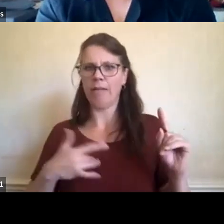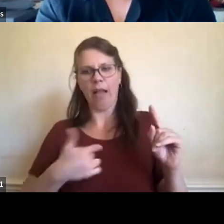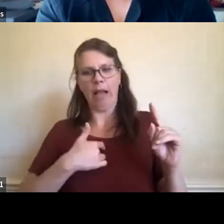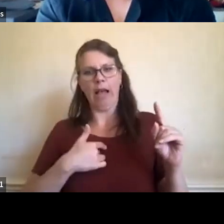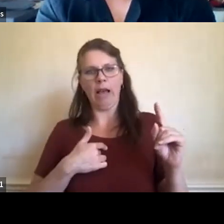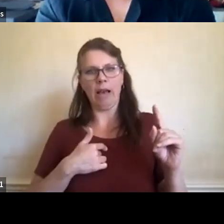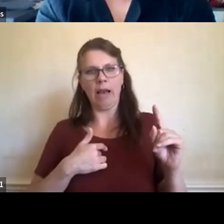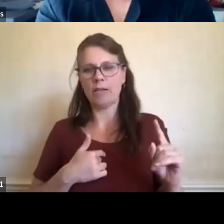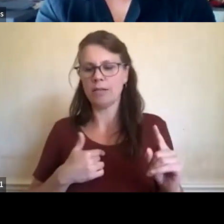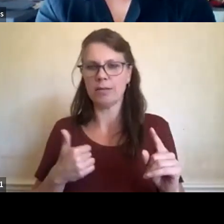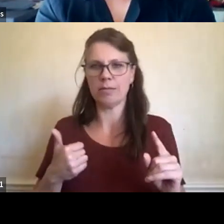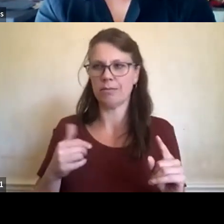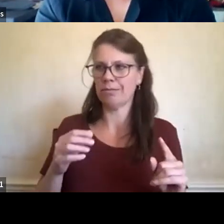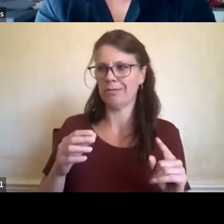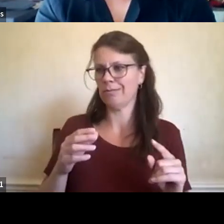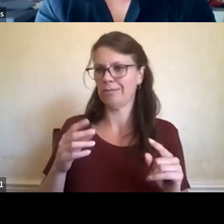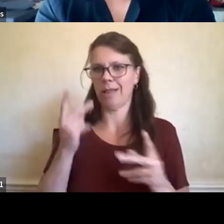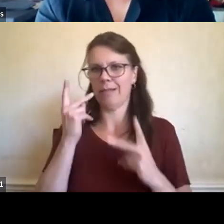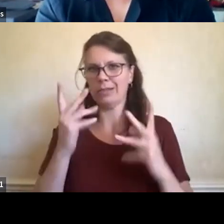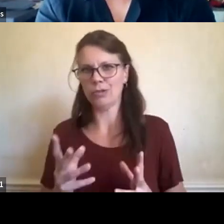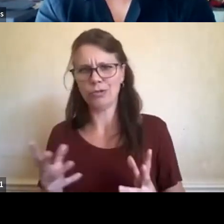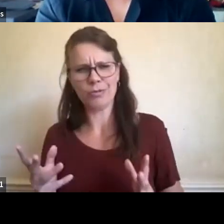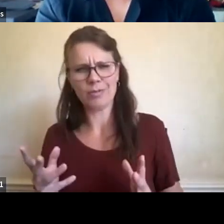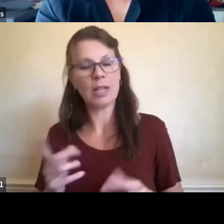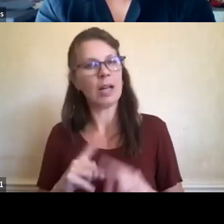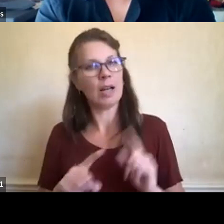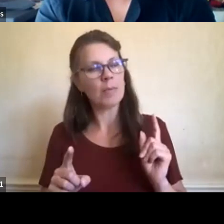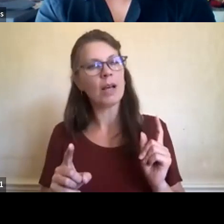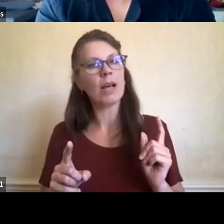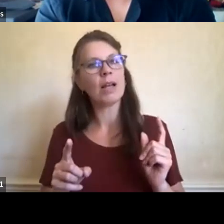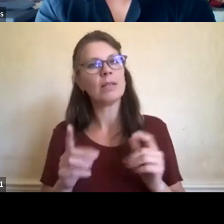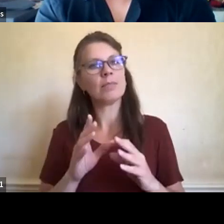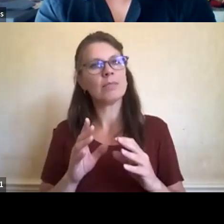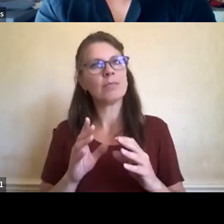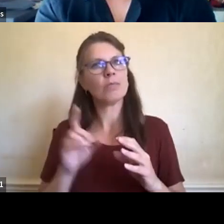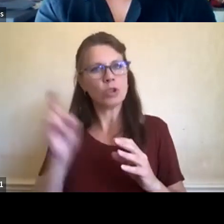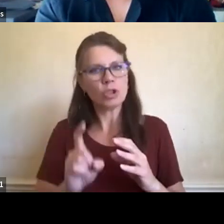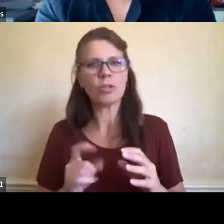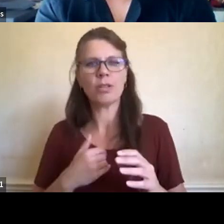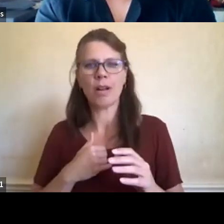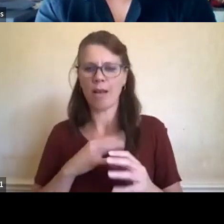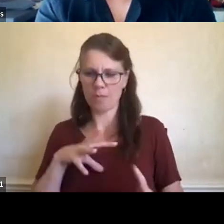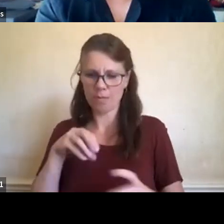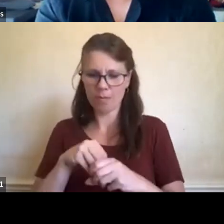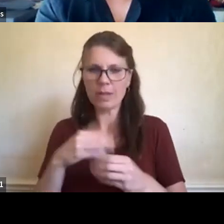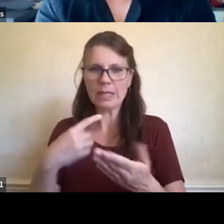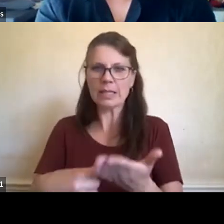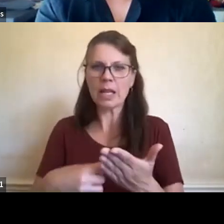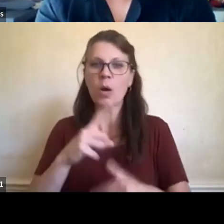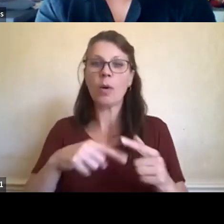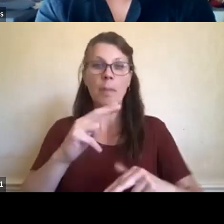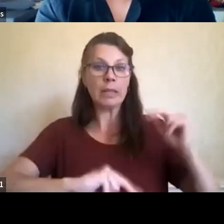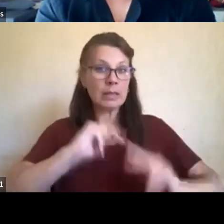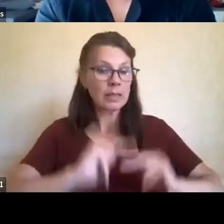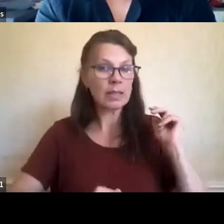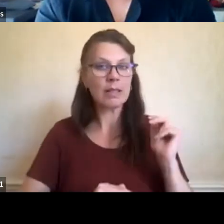welcome Coast Salish, uh, architecture and ways of knowing, um, so that people know that we